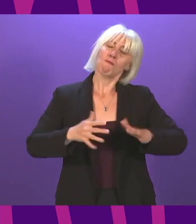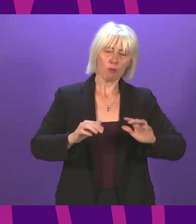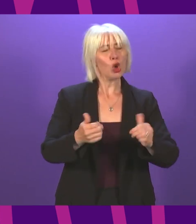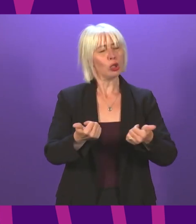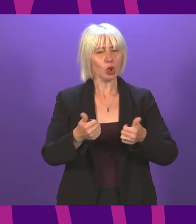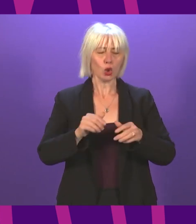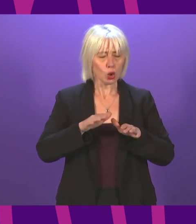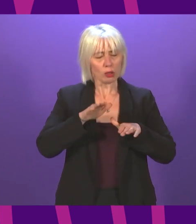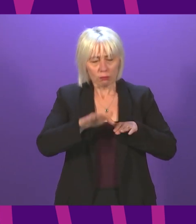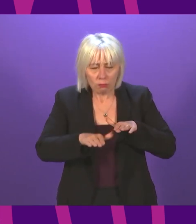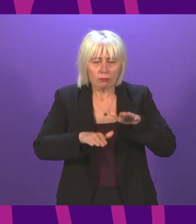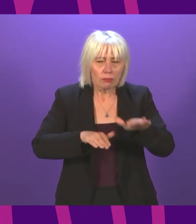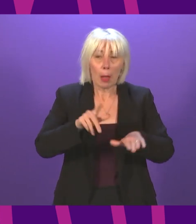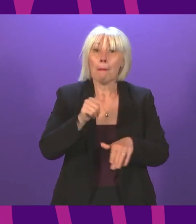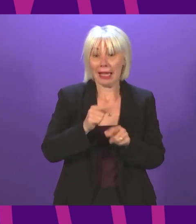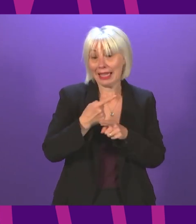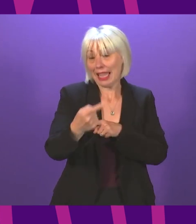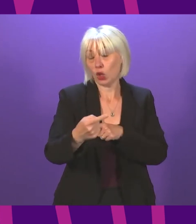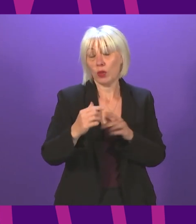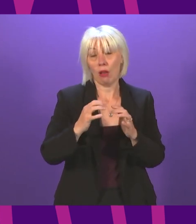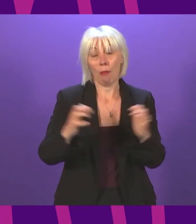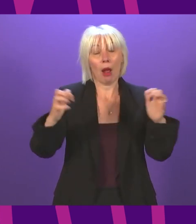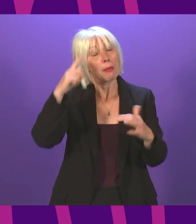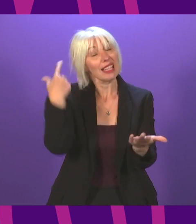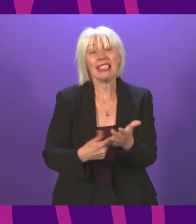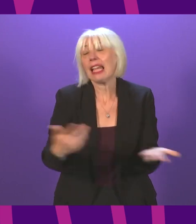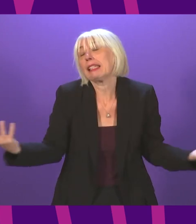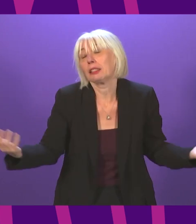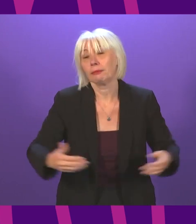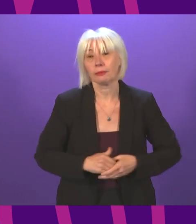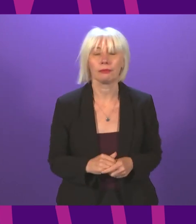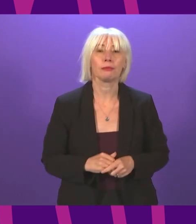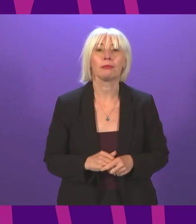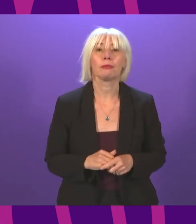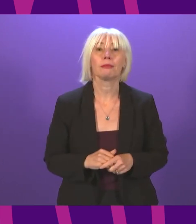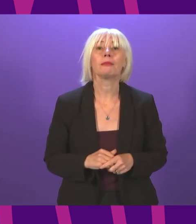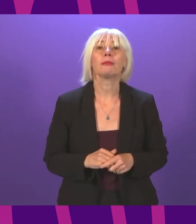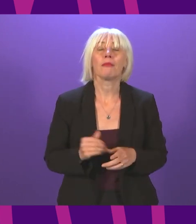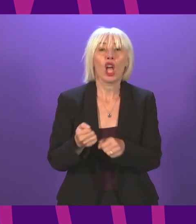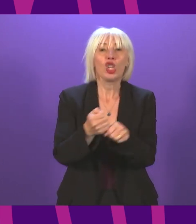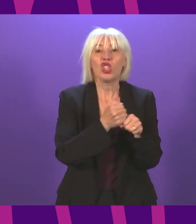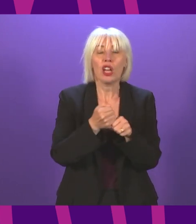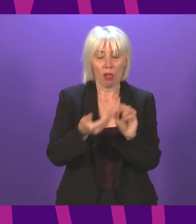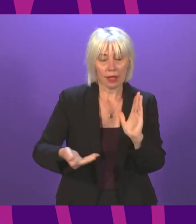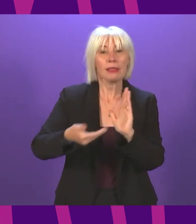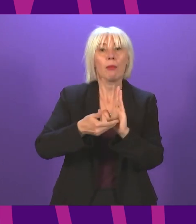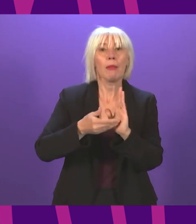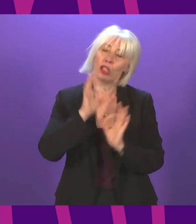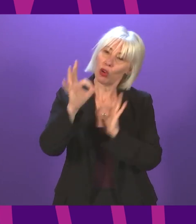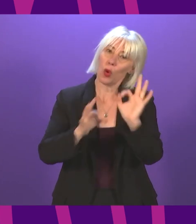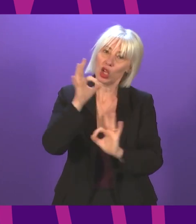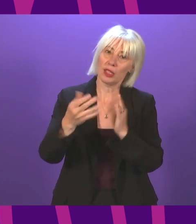course, it will be parliament who gets to decide that next week. I'll now move on to general supplementaries, and I call Emma Harper.